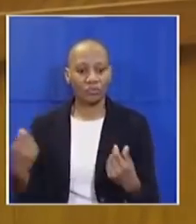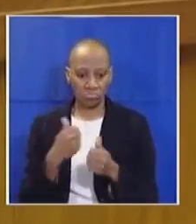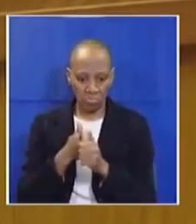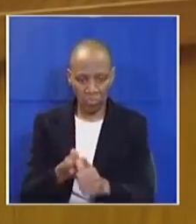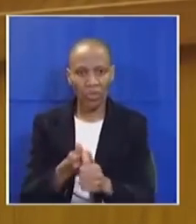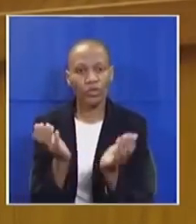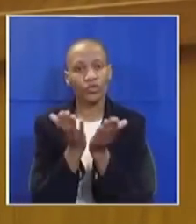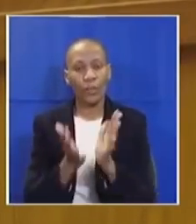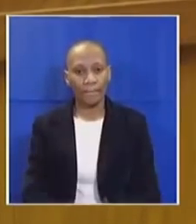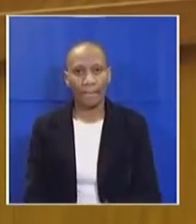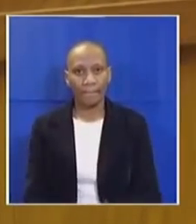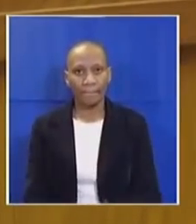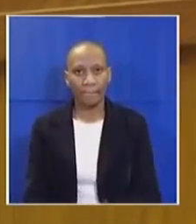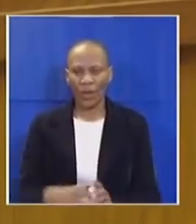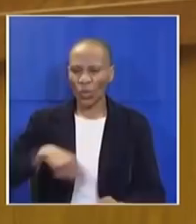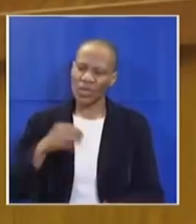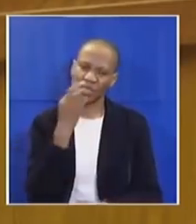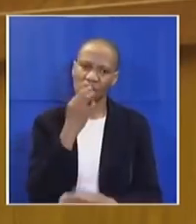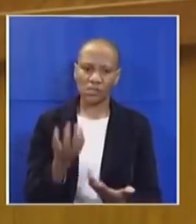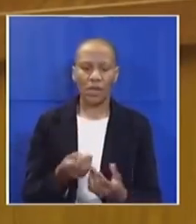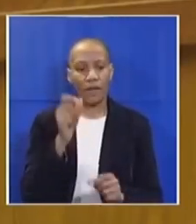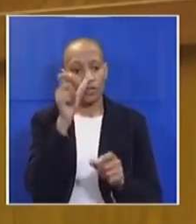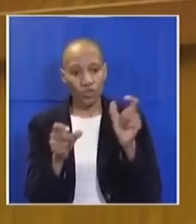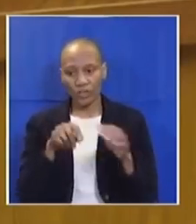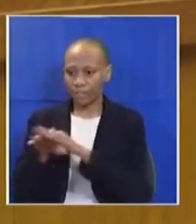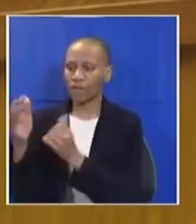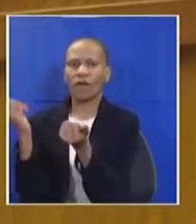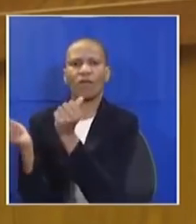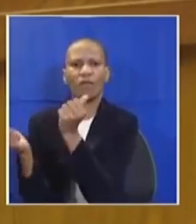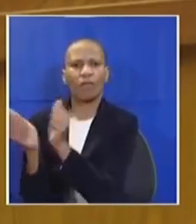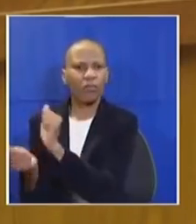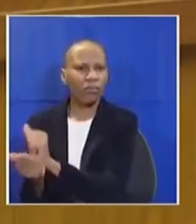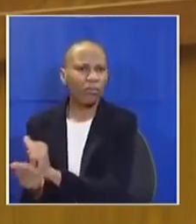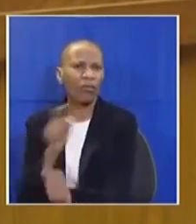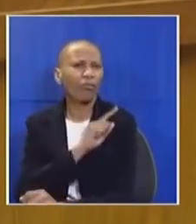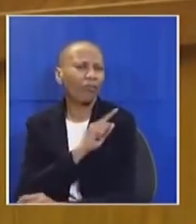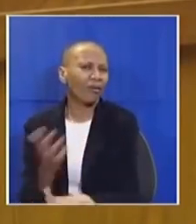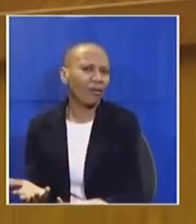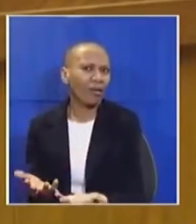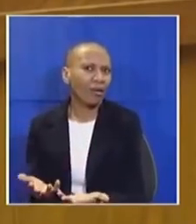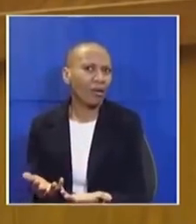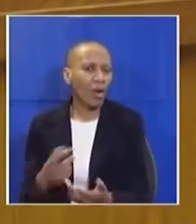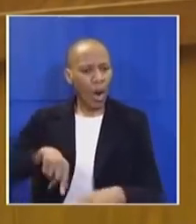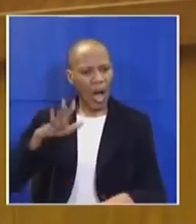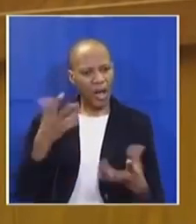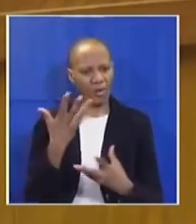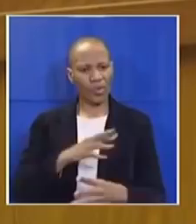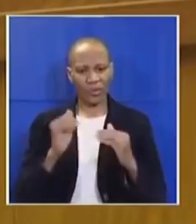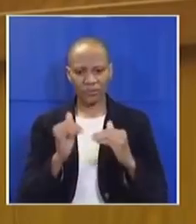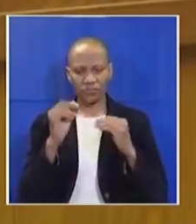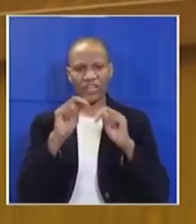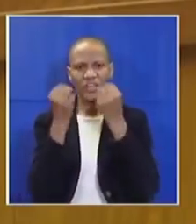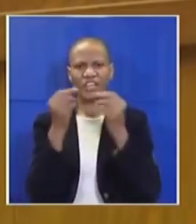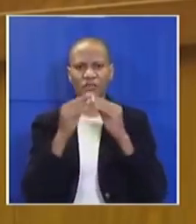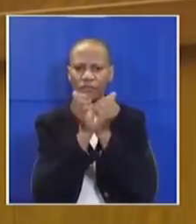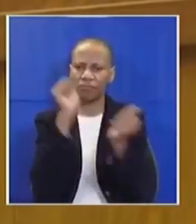What kind of society do we want when we put excelling students in prison with hardened criminals? What kind of society do we want when we deny students free